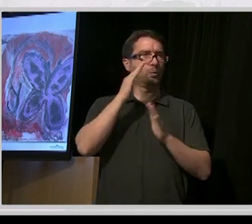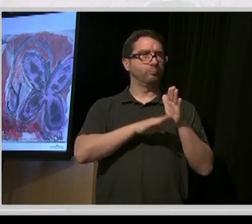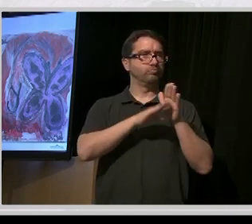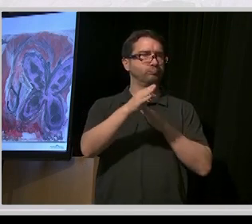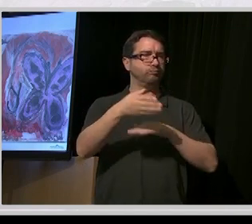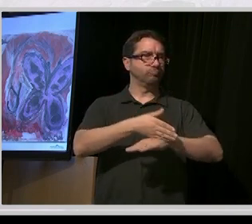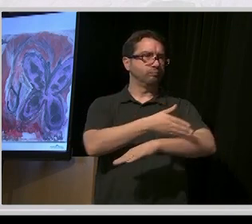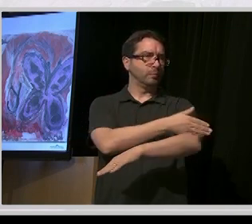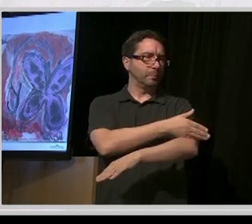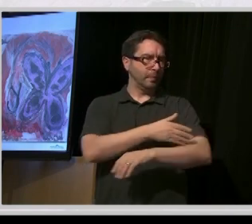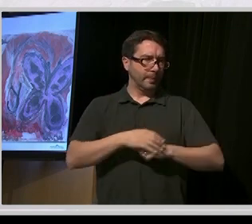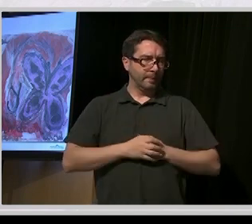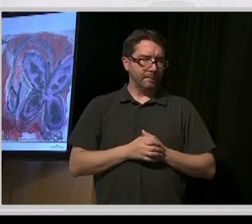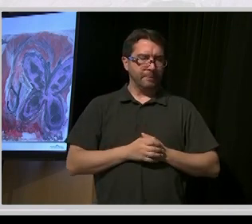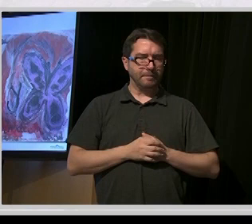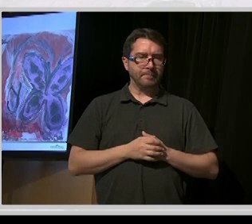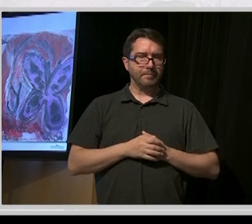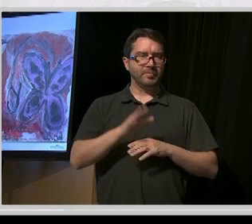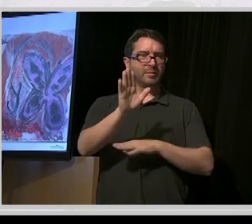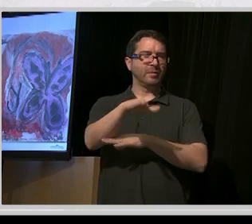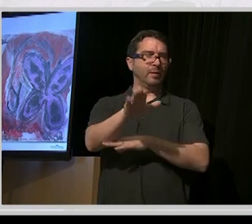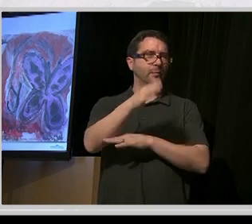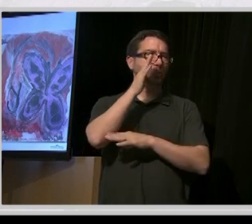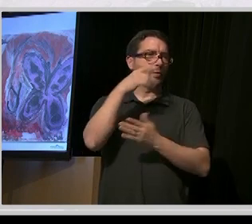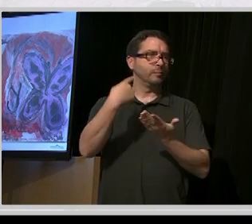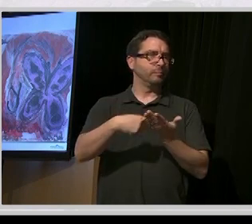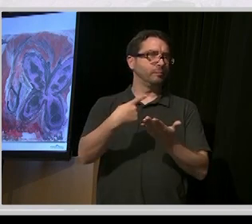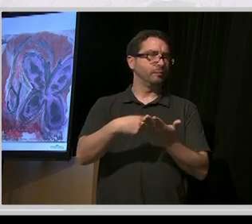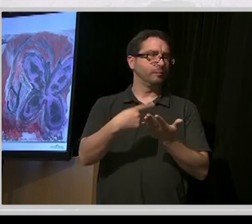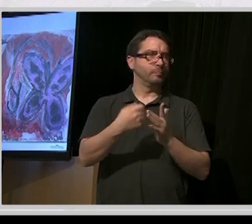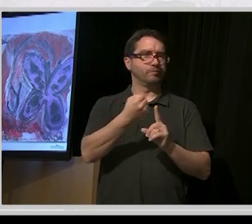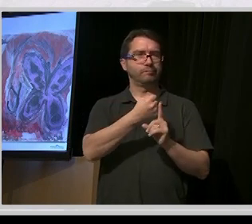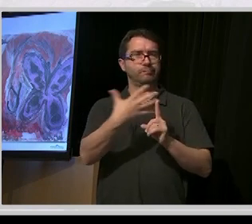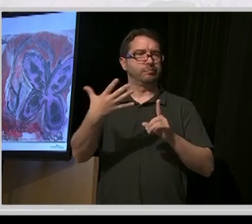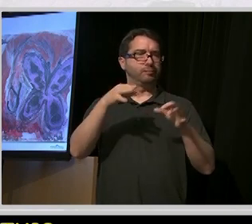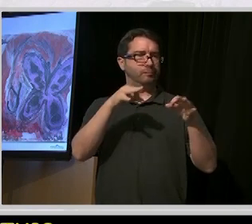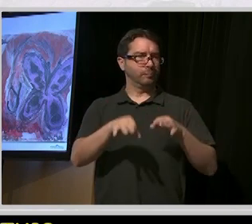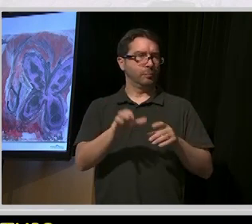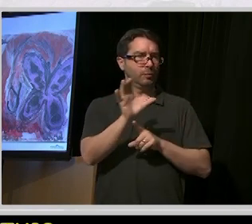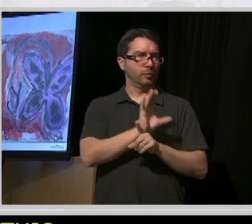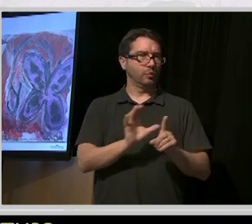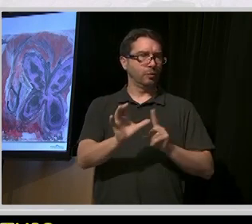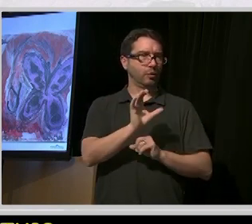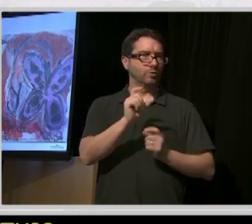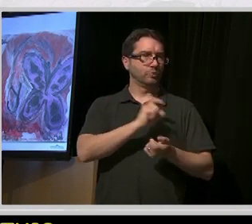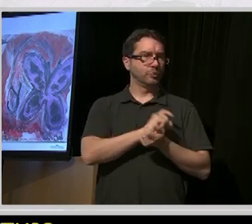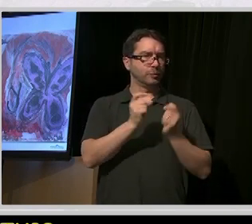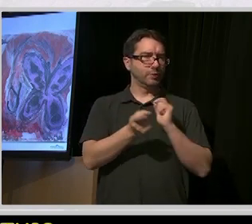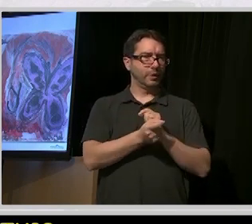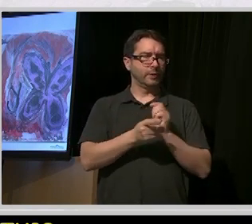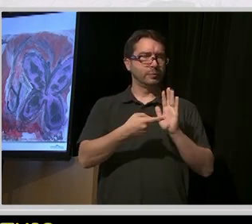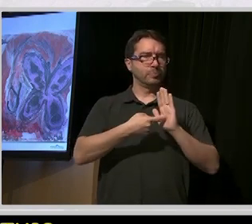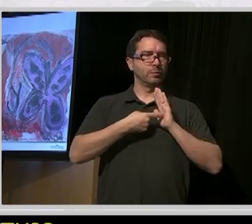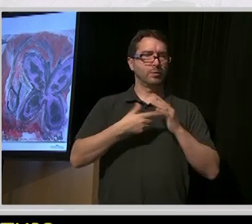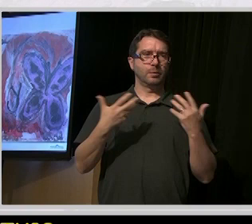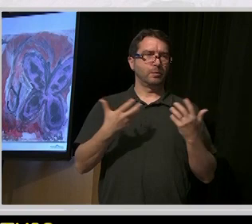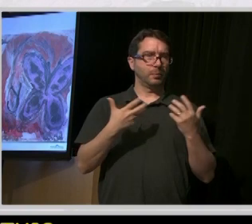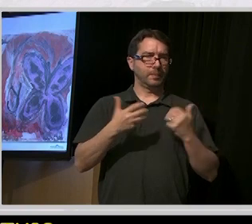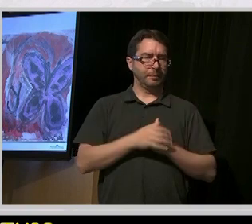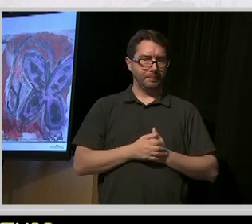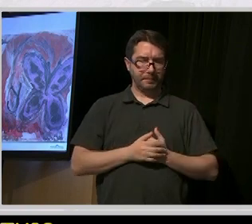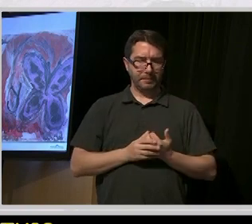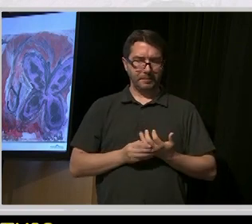this afternoon will be talking about some of these ideas about the cultural change and what's required. I've already mentioned the